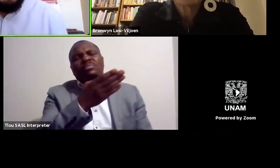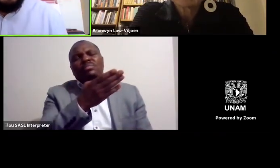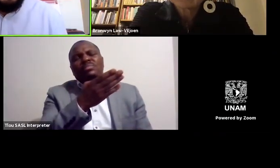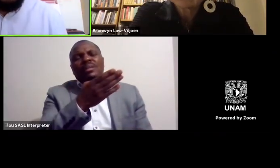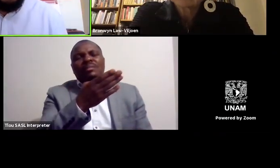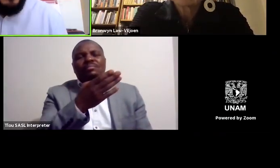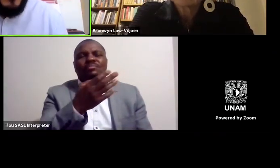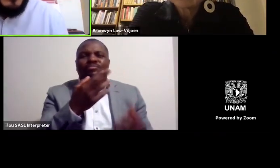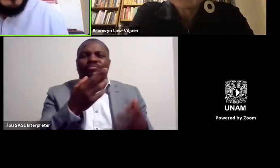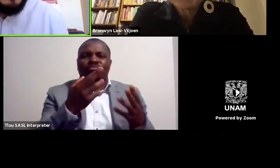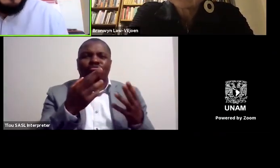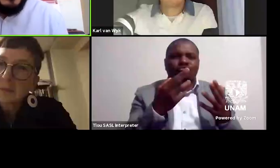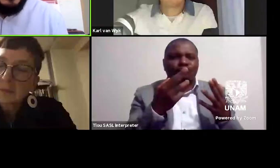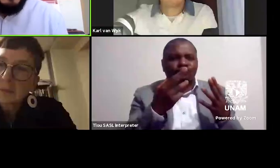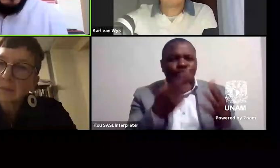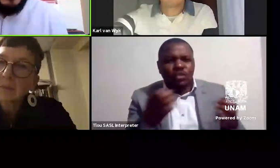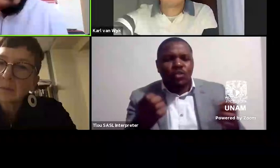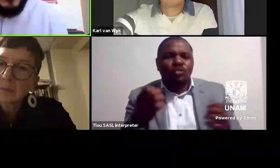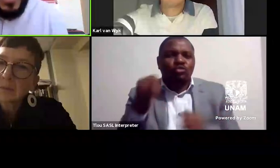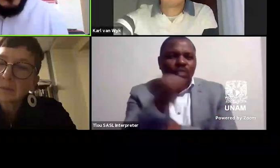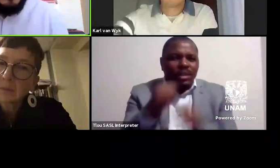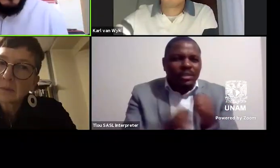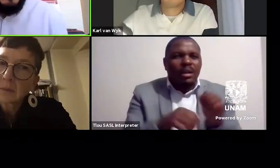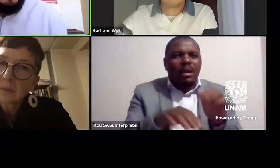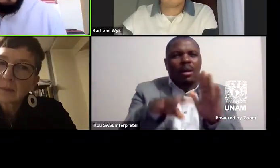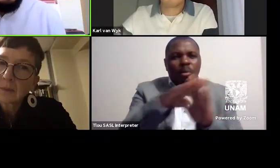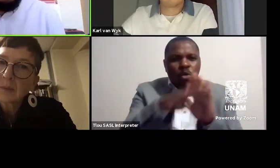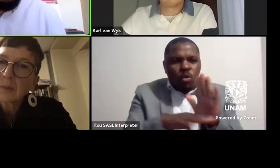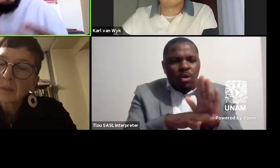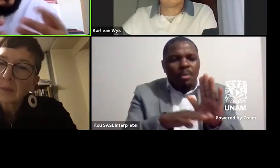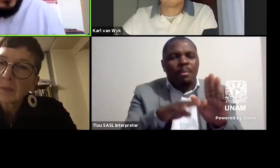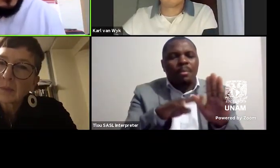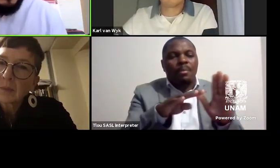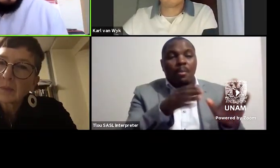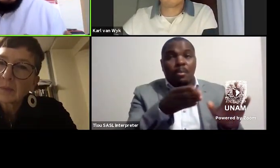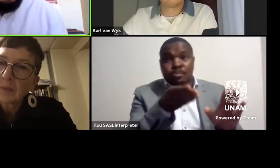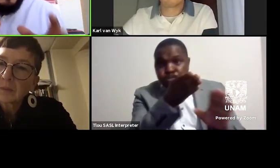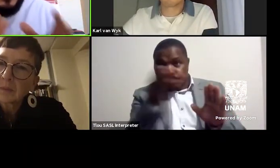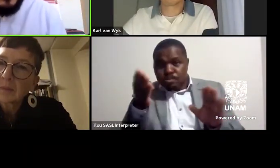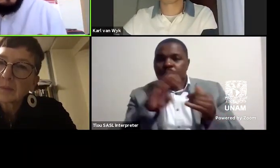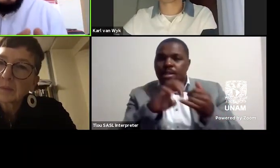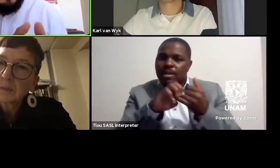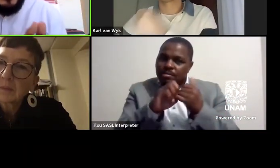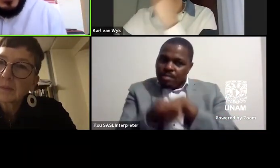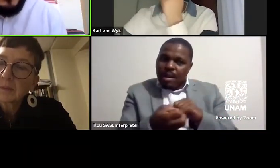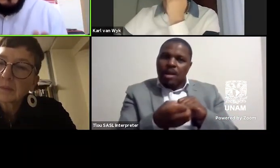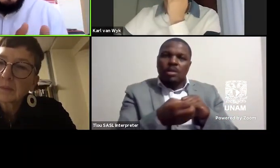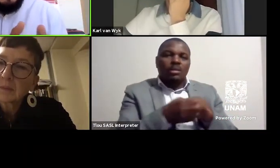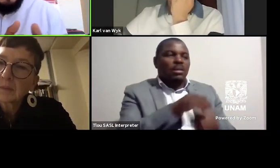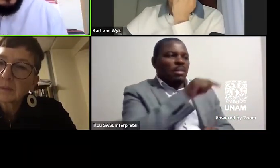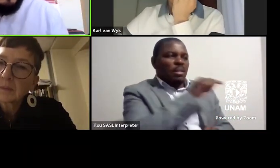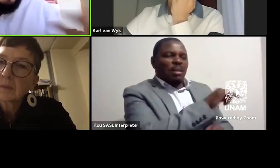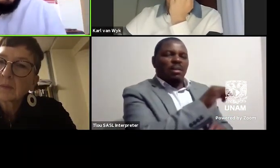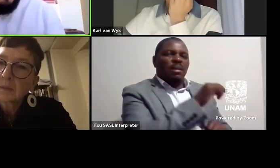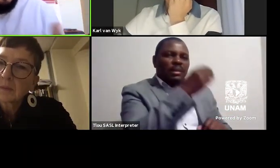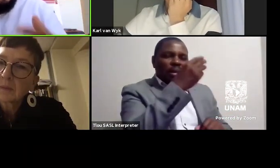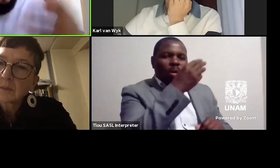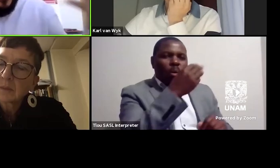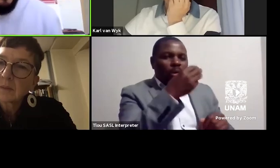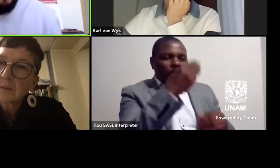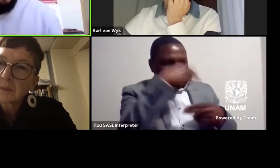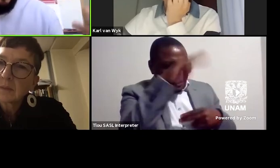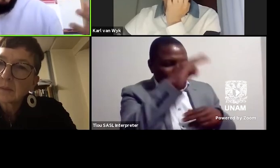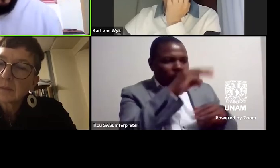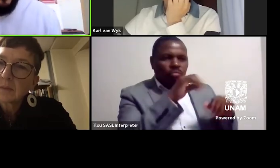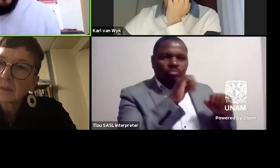programs that are that try to integrate the indigenous population into the